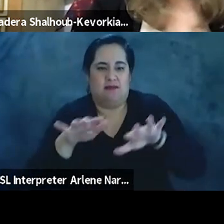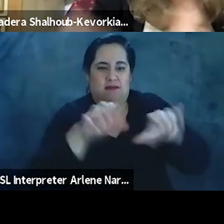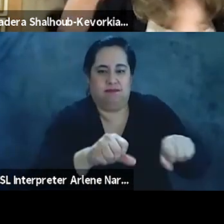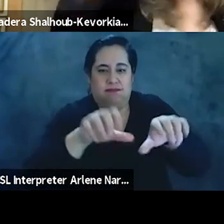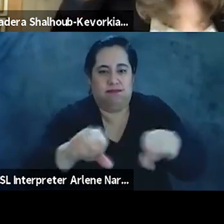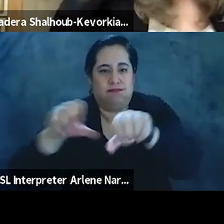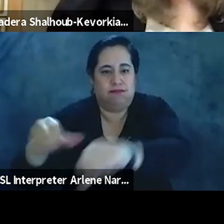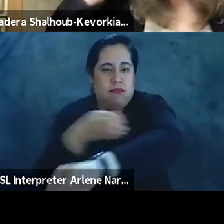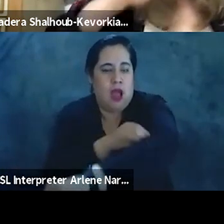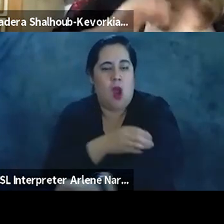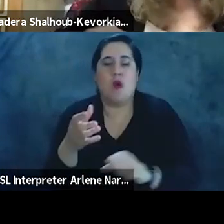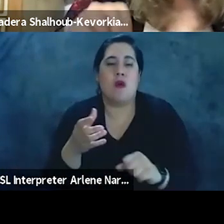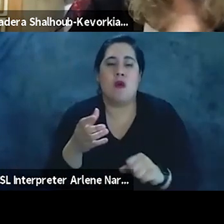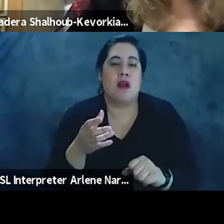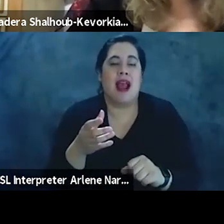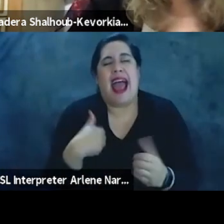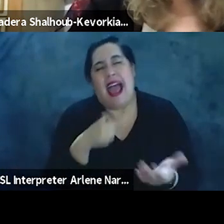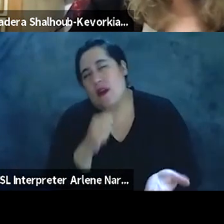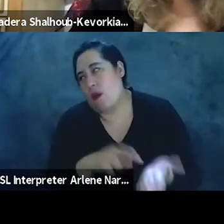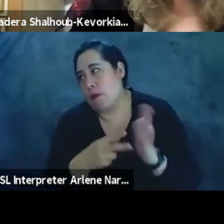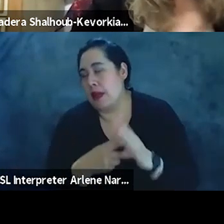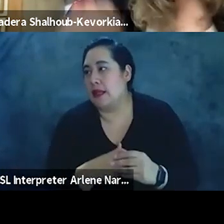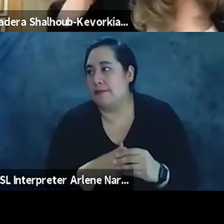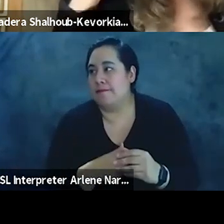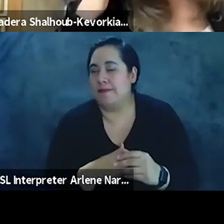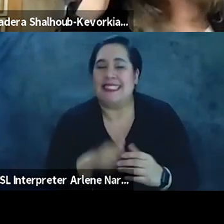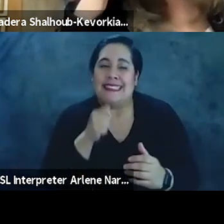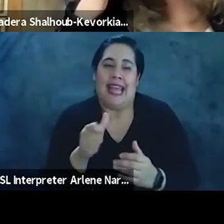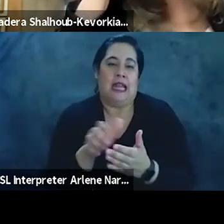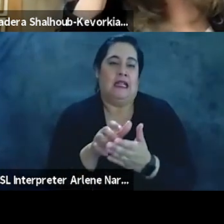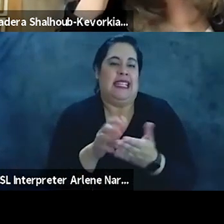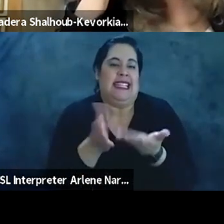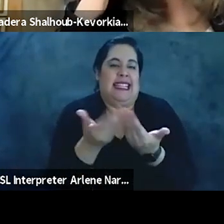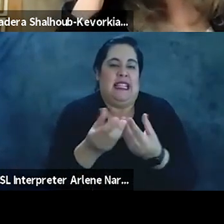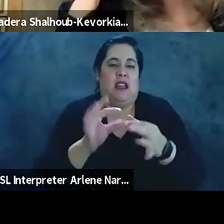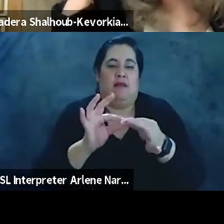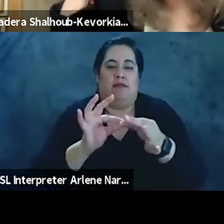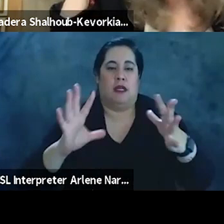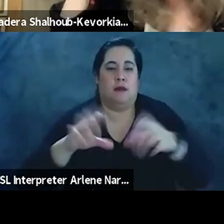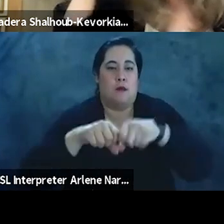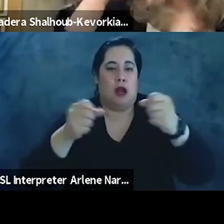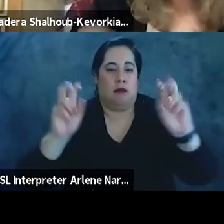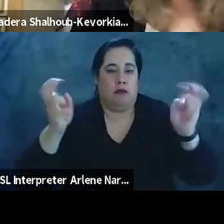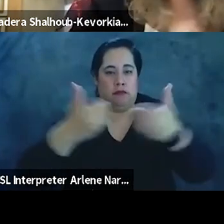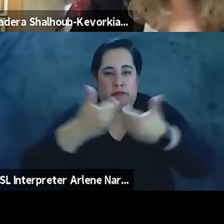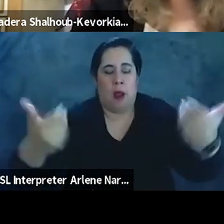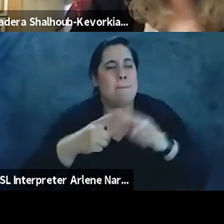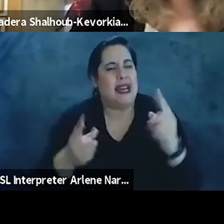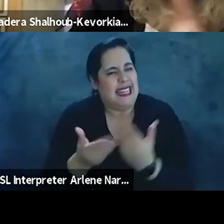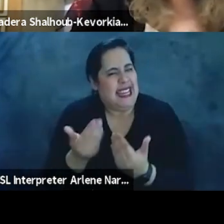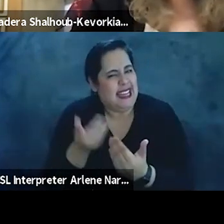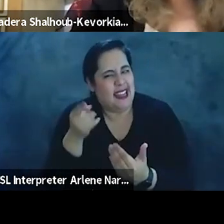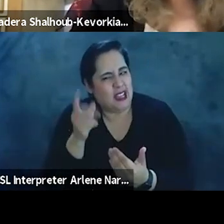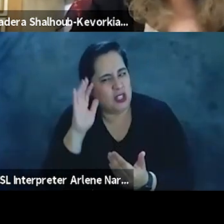no longer, or I don't mean this as, it's not a clean break, but there are certainly ways in which its seizure of